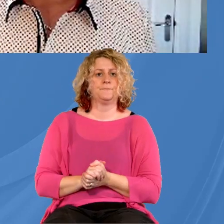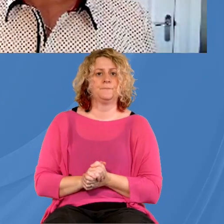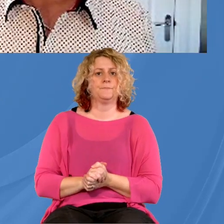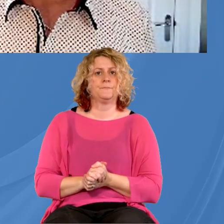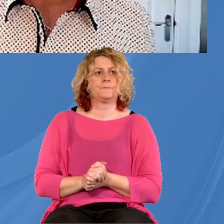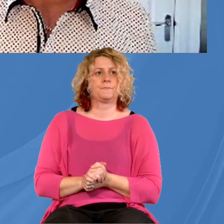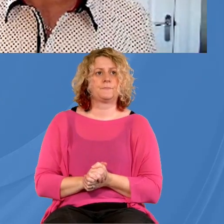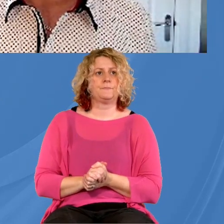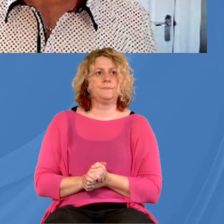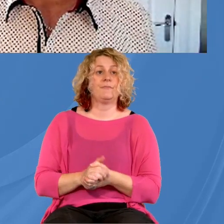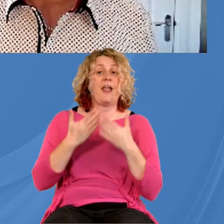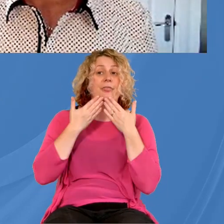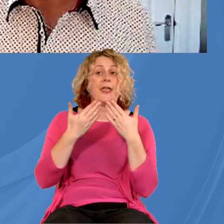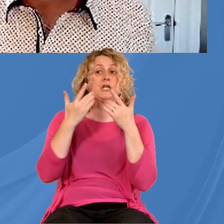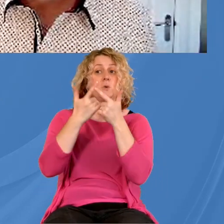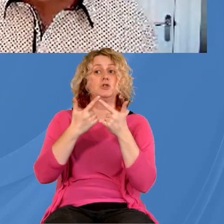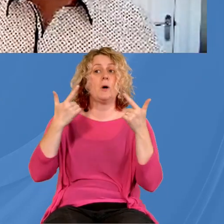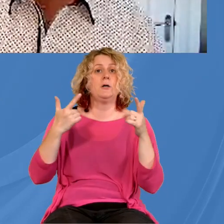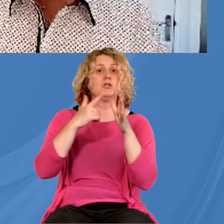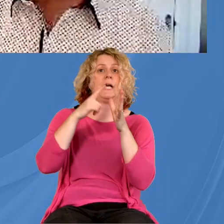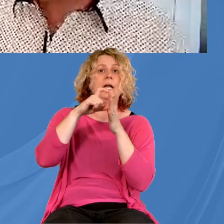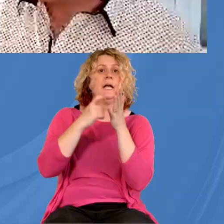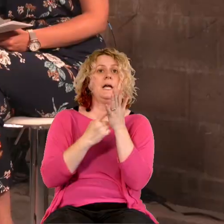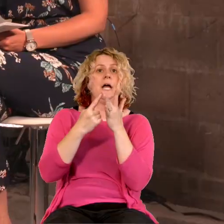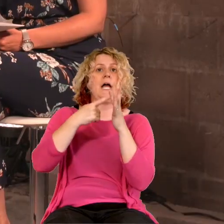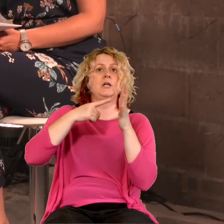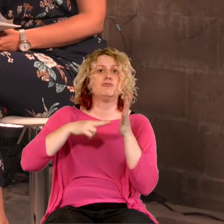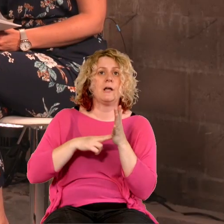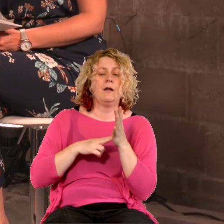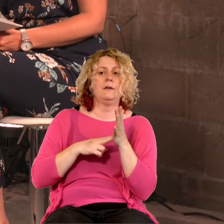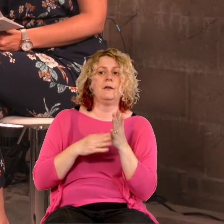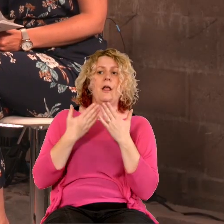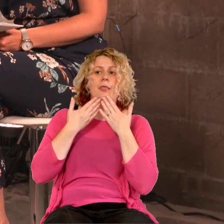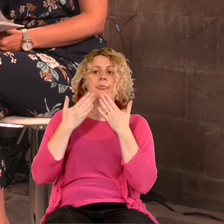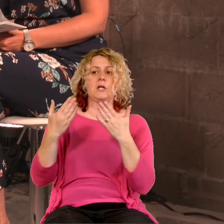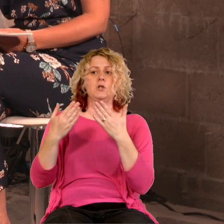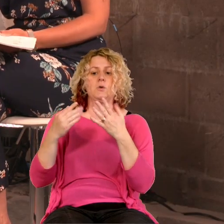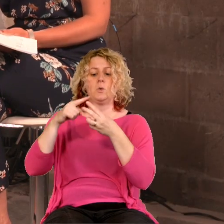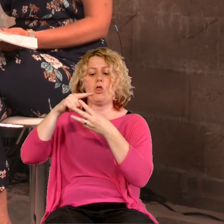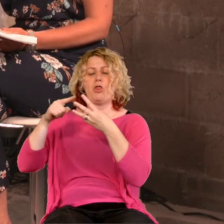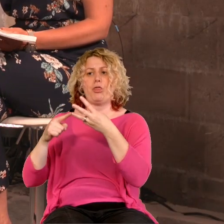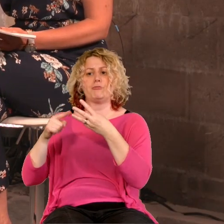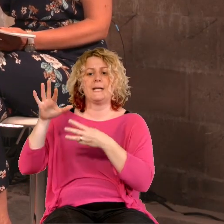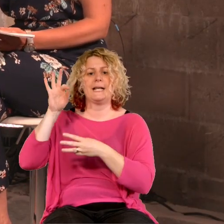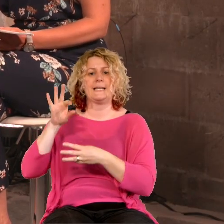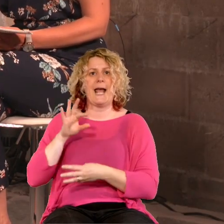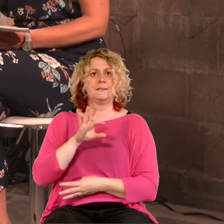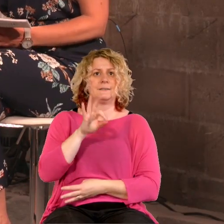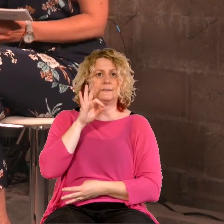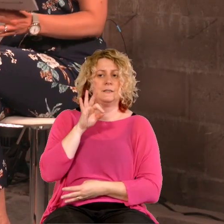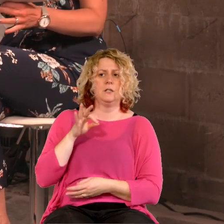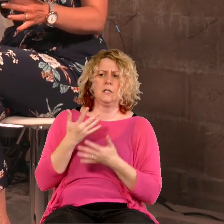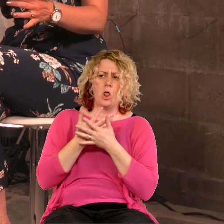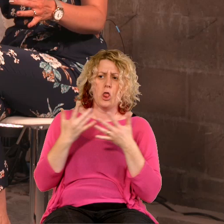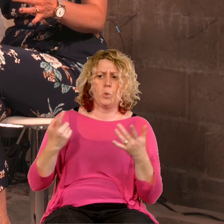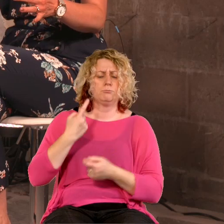Well, thank you so much, Adrian. Thank you to Ephraim and Robin and Sonia as well. There's a lot to think about there, isn't there, as we